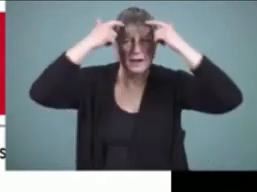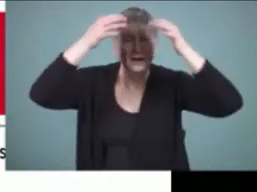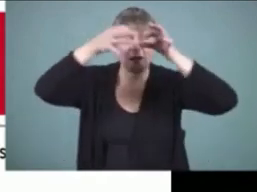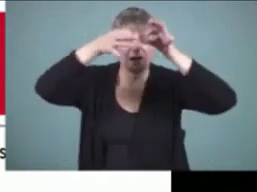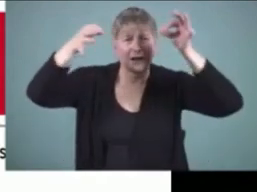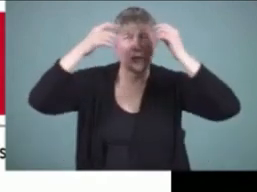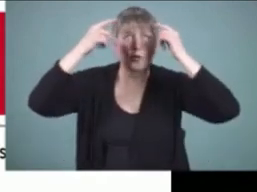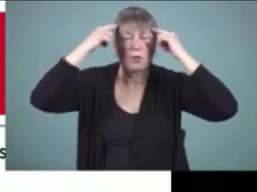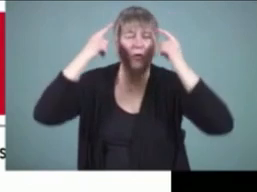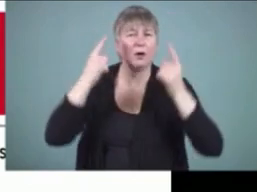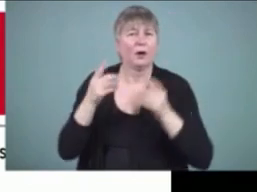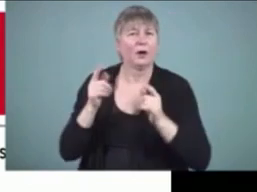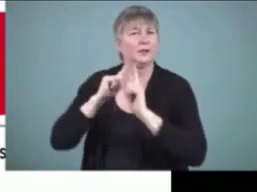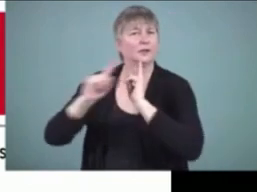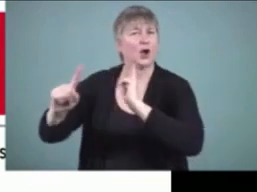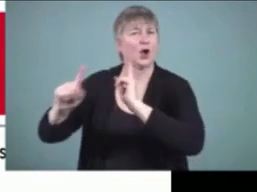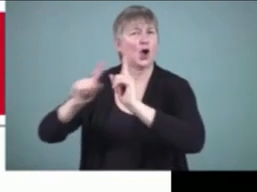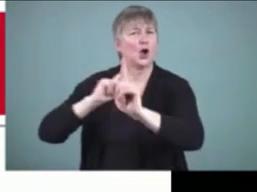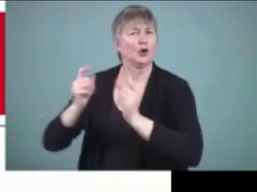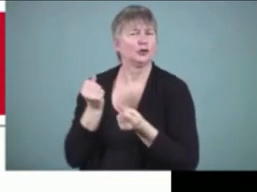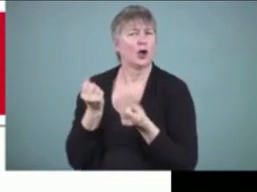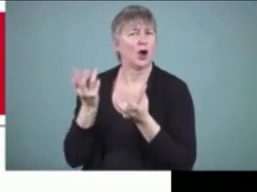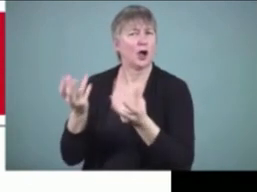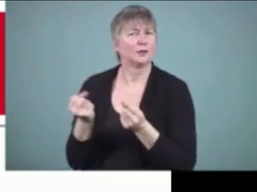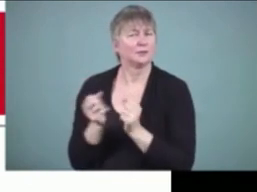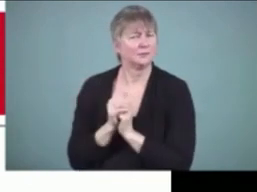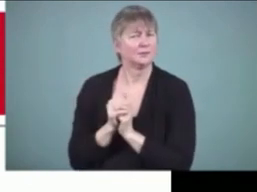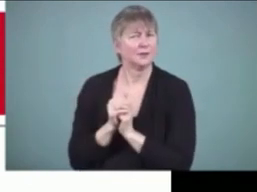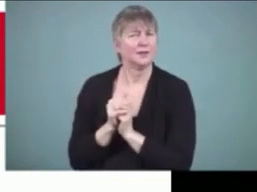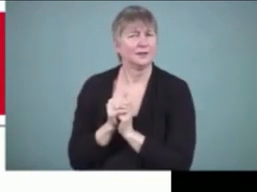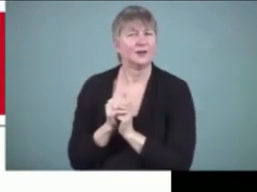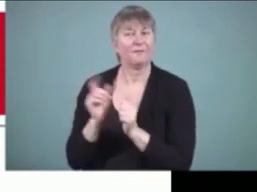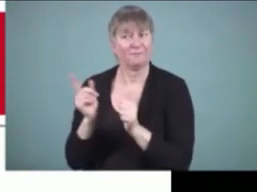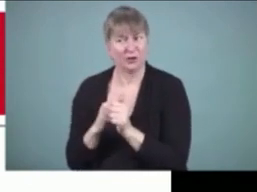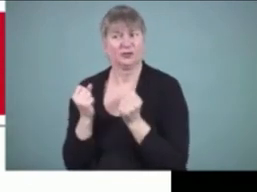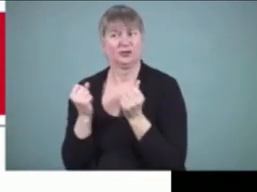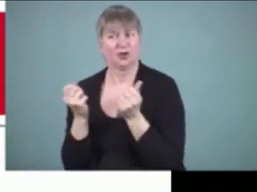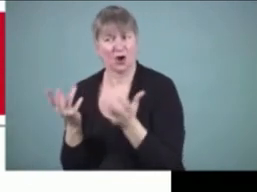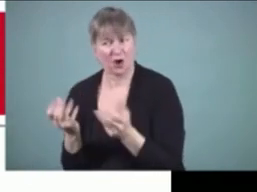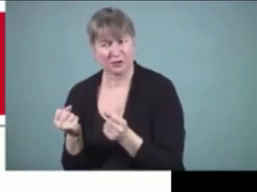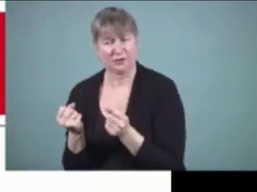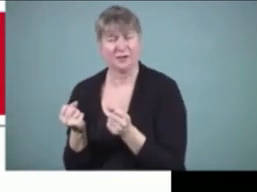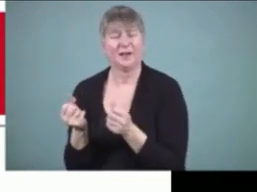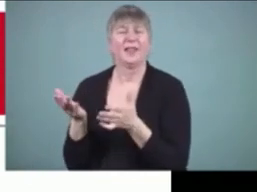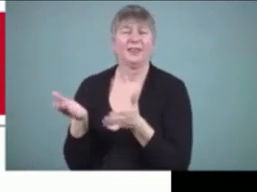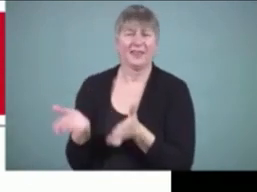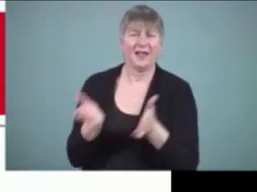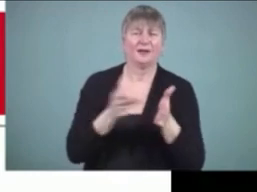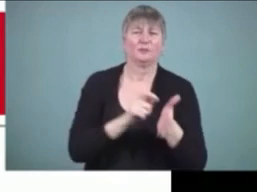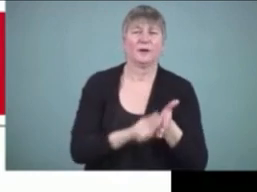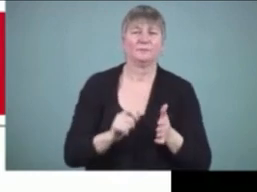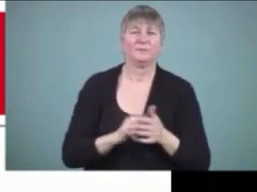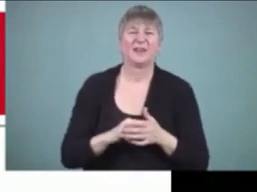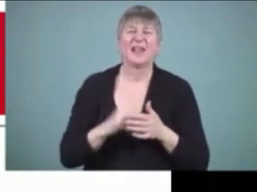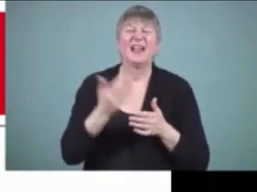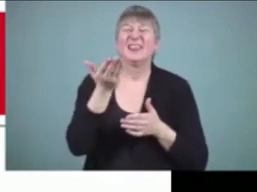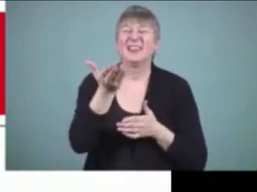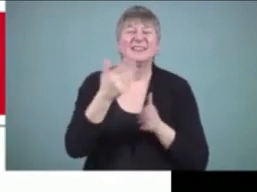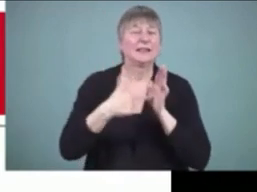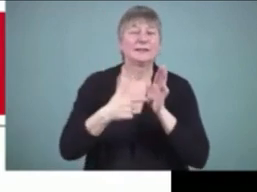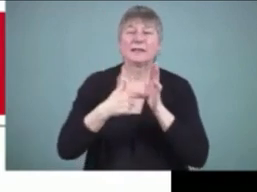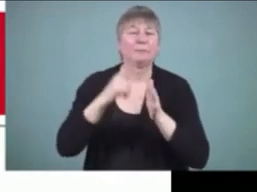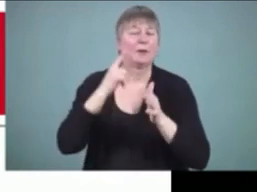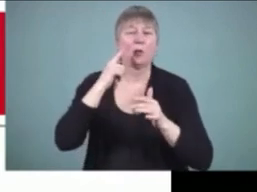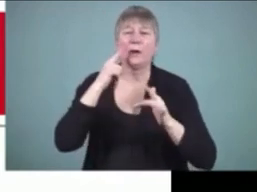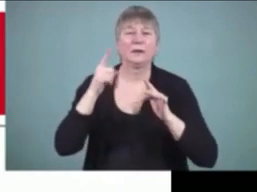next slide i'm going to skip over these examples i will make them available for you